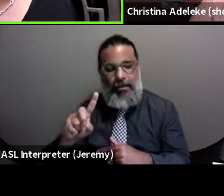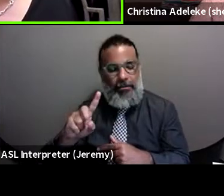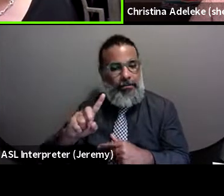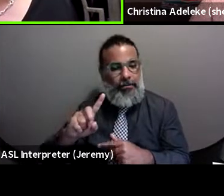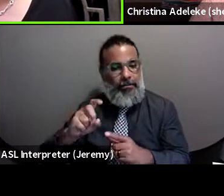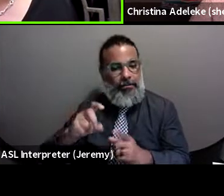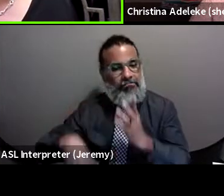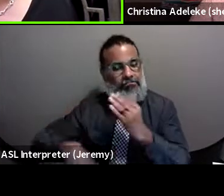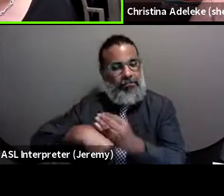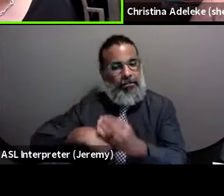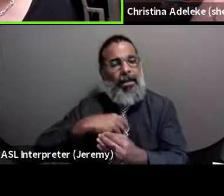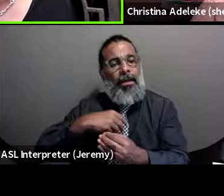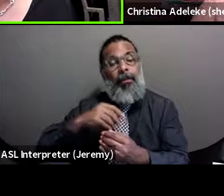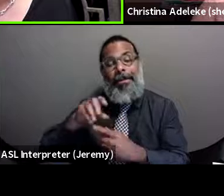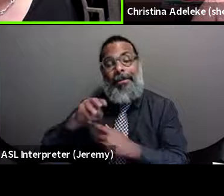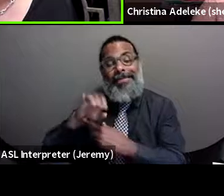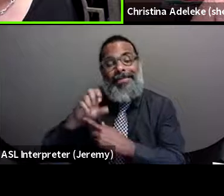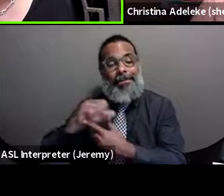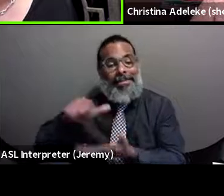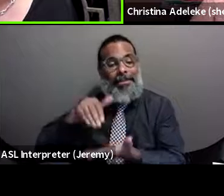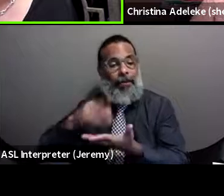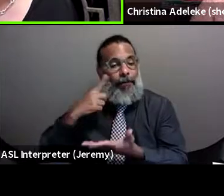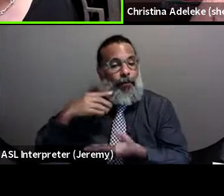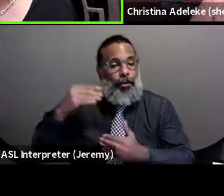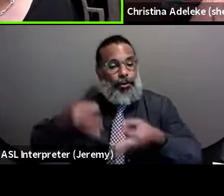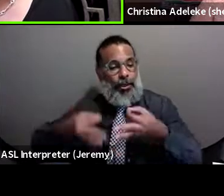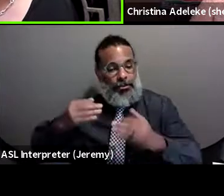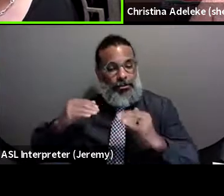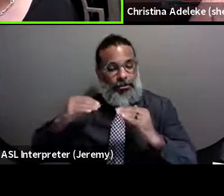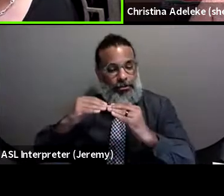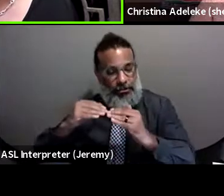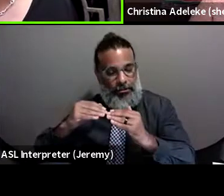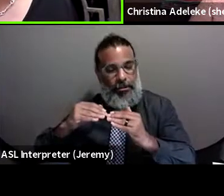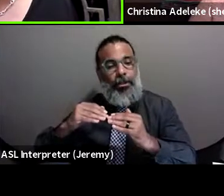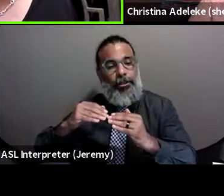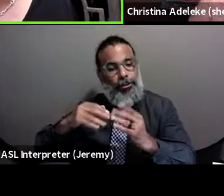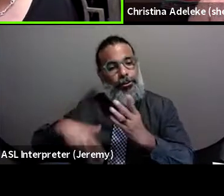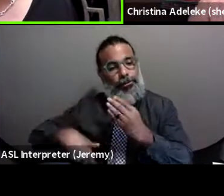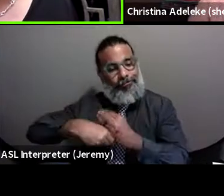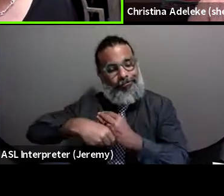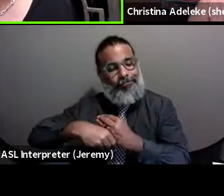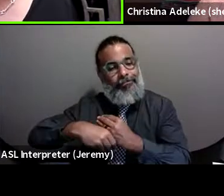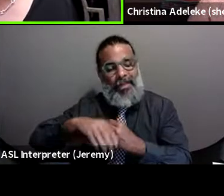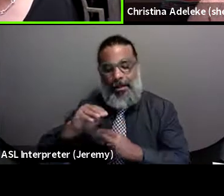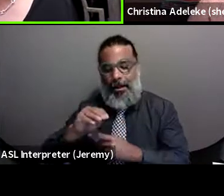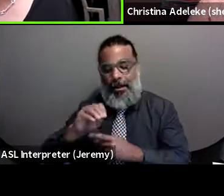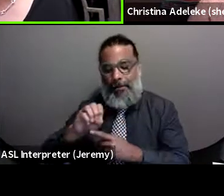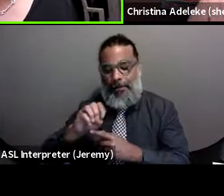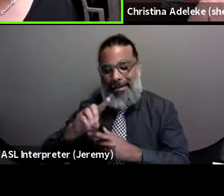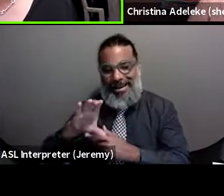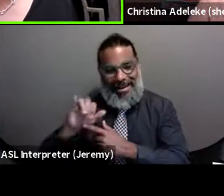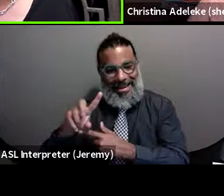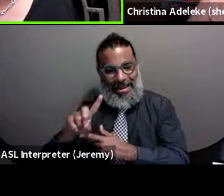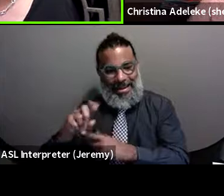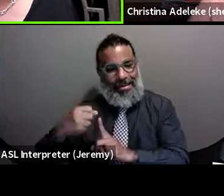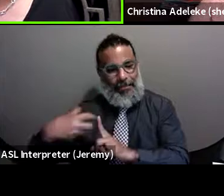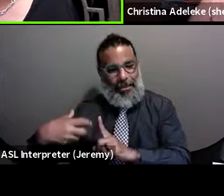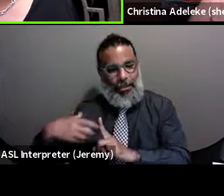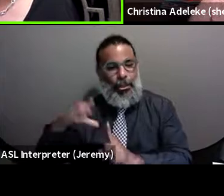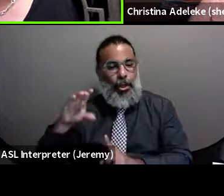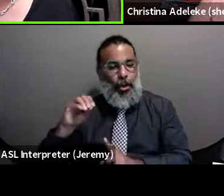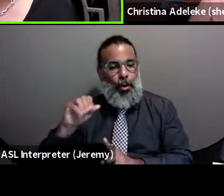the Mississippi Center for Justice with the Southerners for Medicaid Expansion Coalition. So,